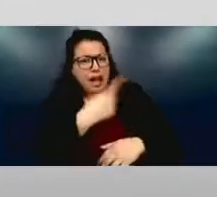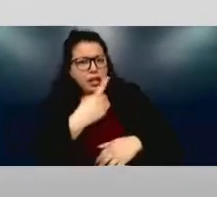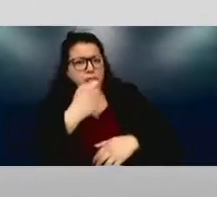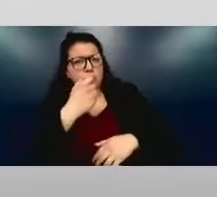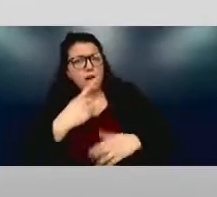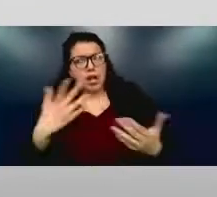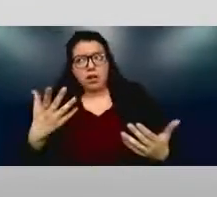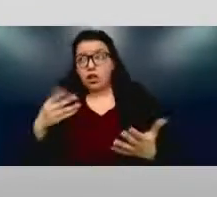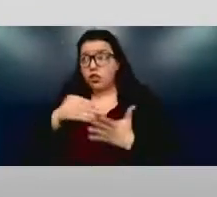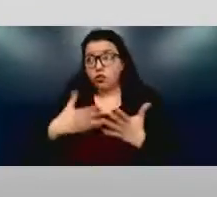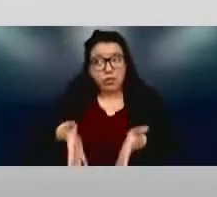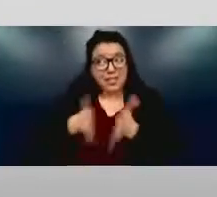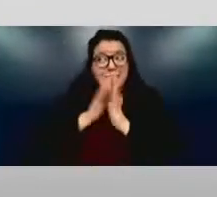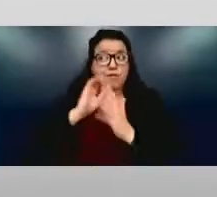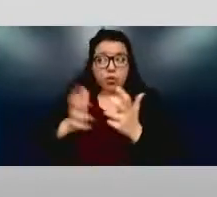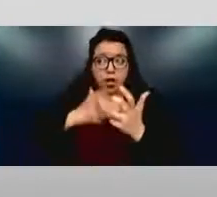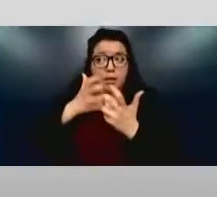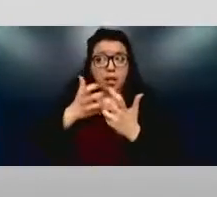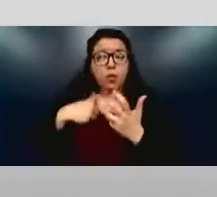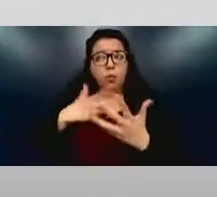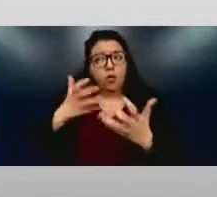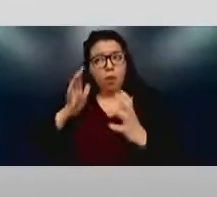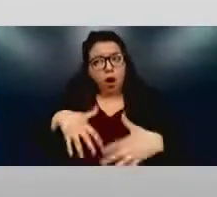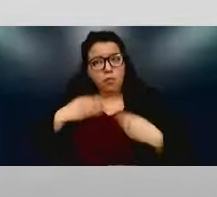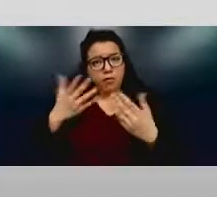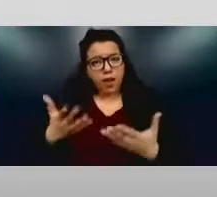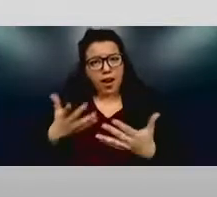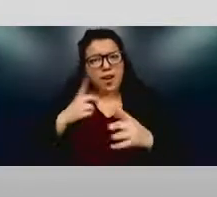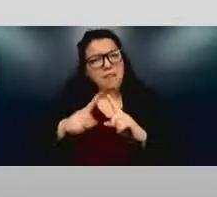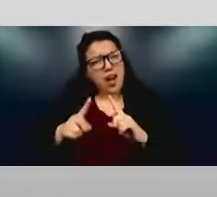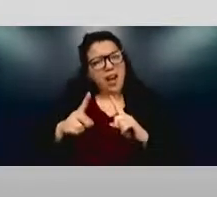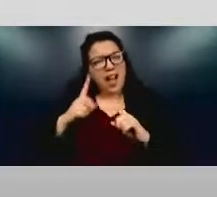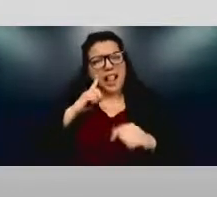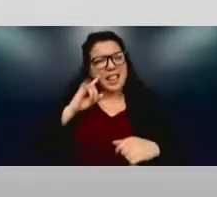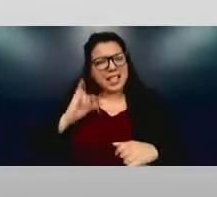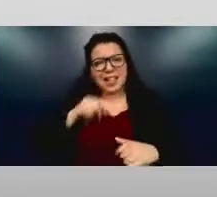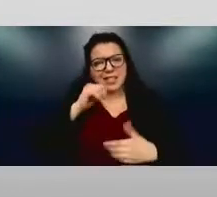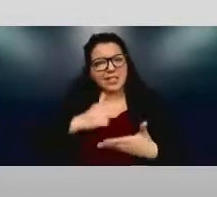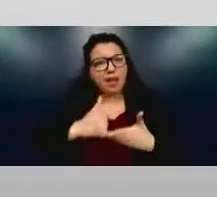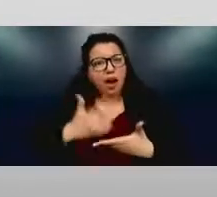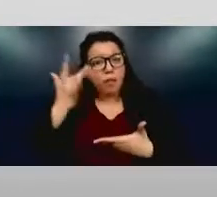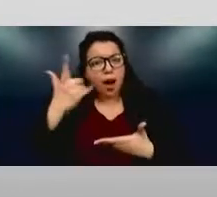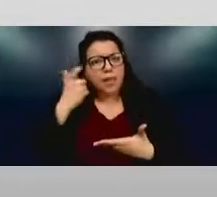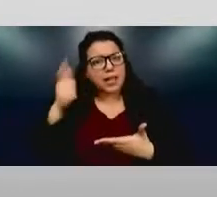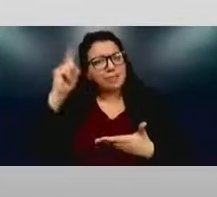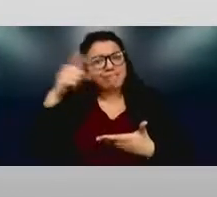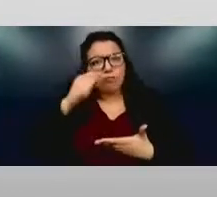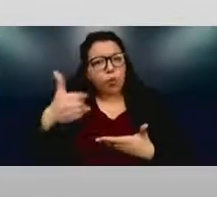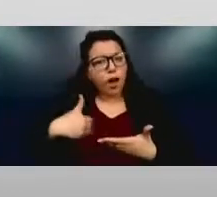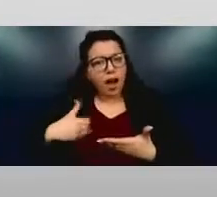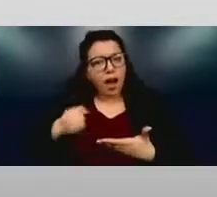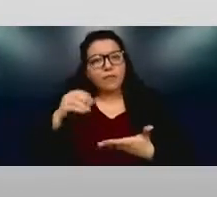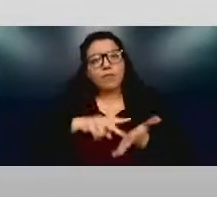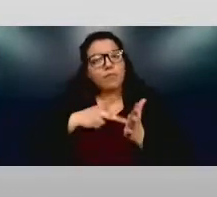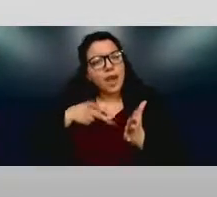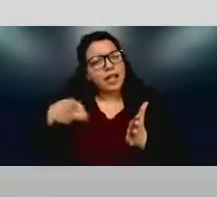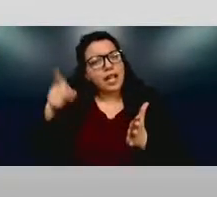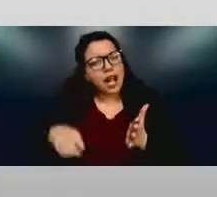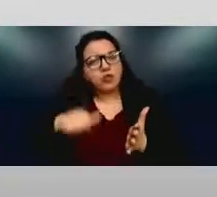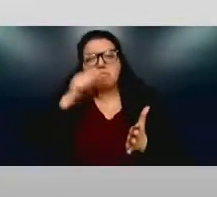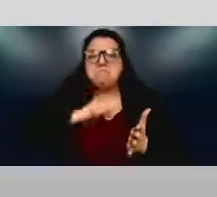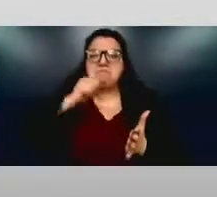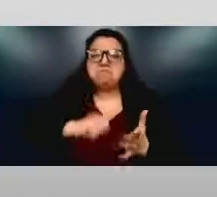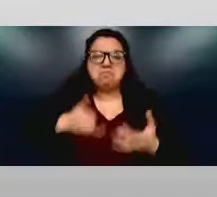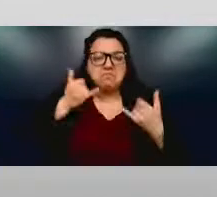accommodations? You know, we really want to provide them, but don't you think that it would just be better for us to make them, you know, do what they're going to be expected